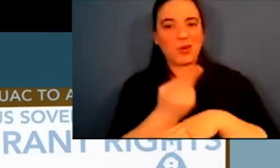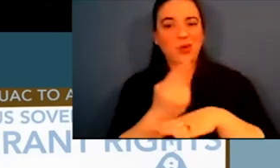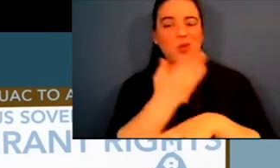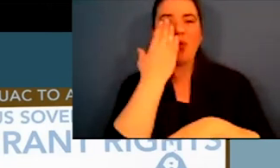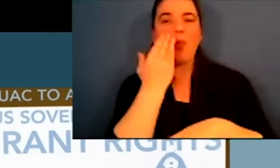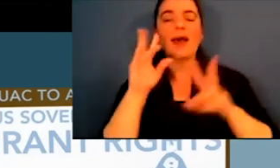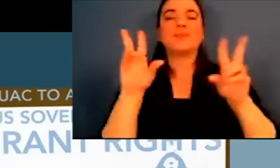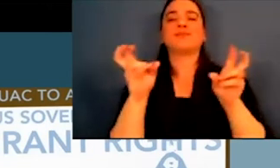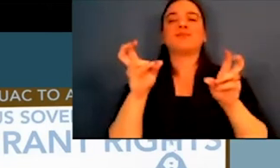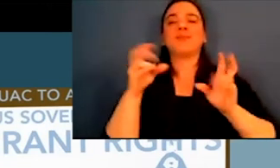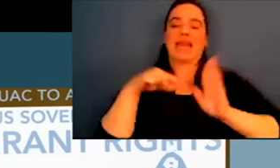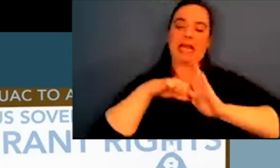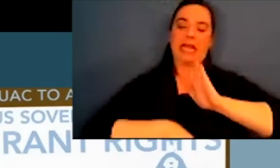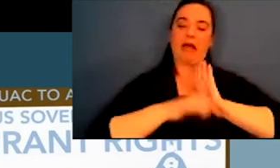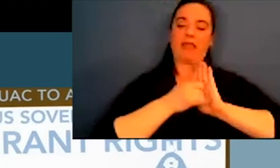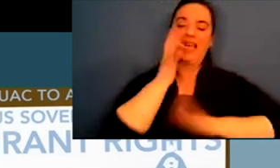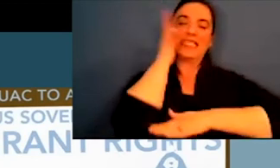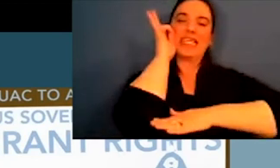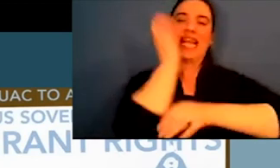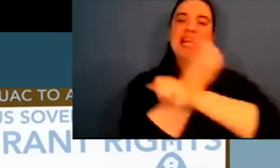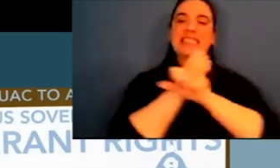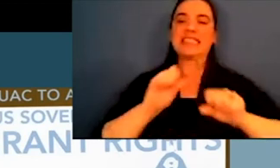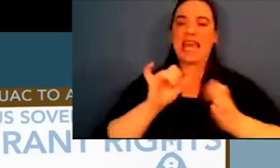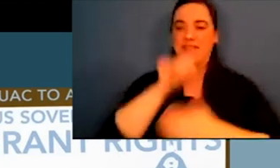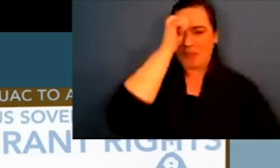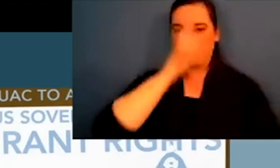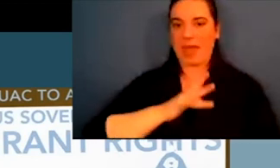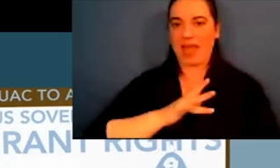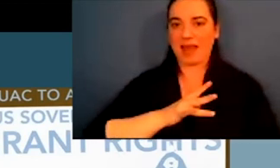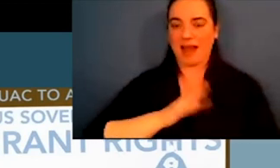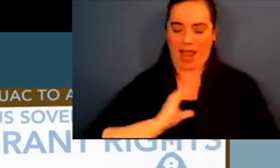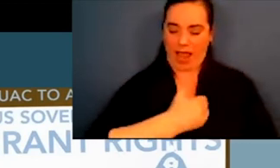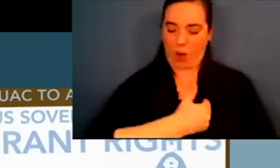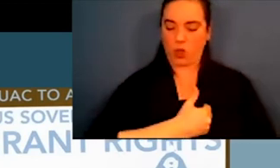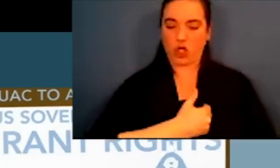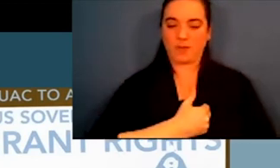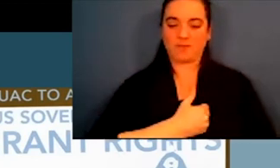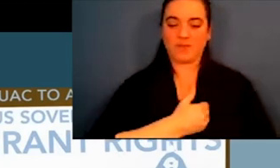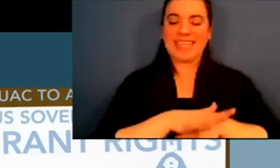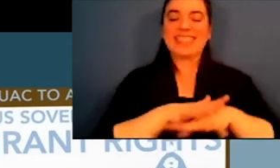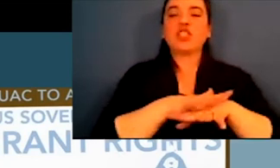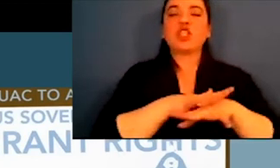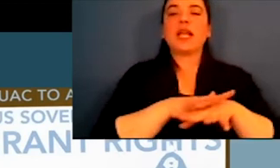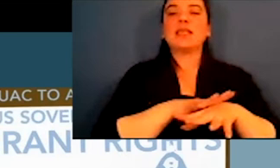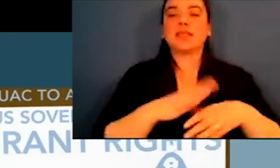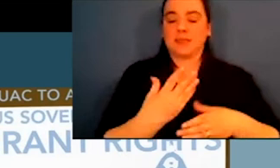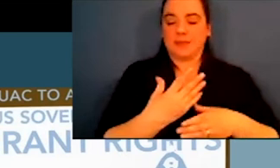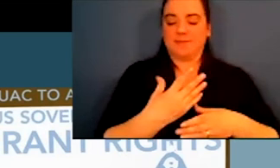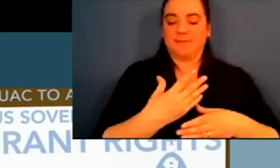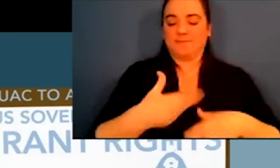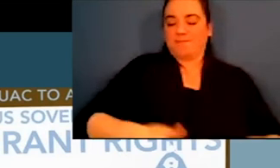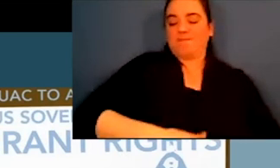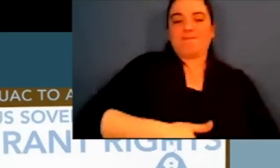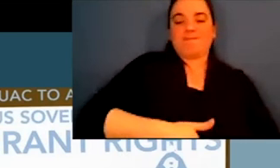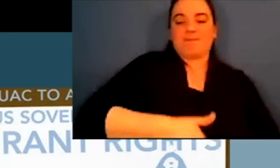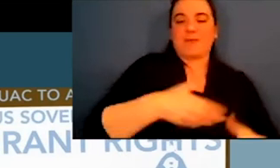colonizer uses. And the idea is to basically kill the Indian and save the man. It's to get